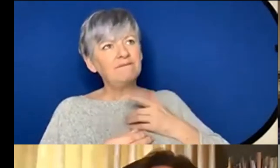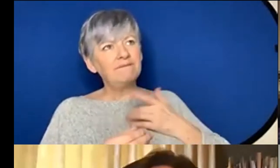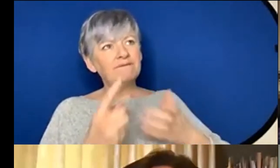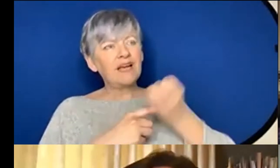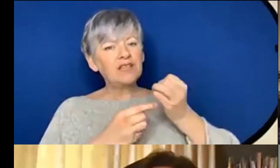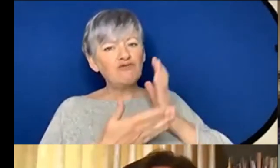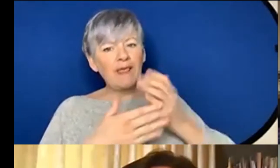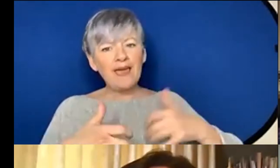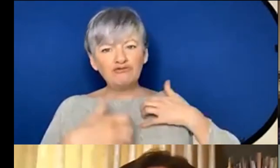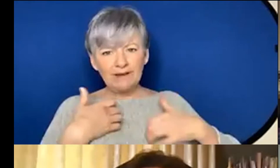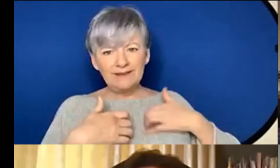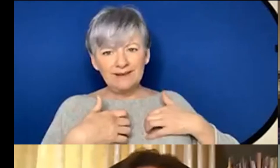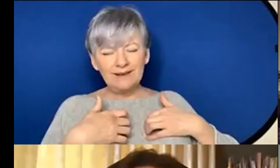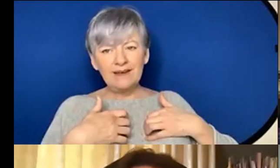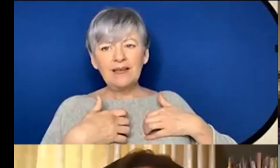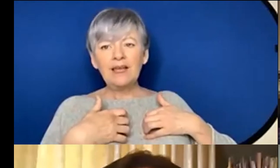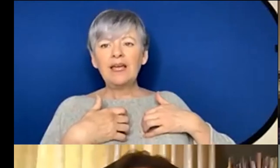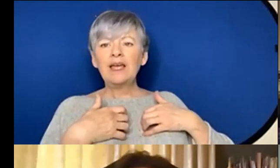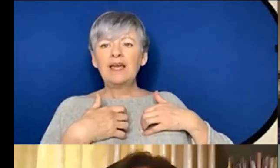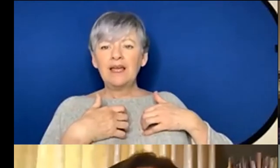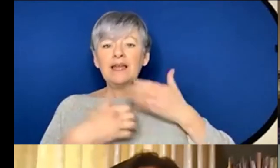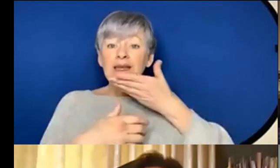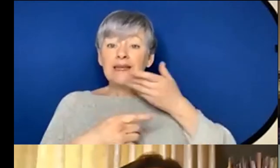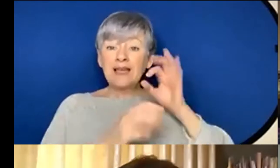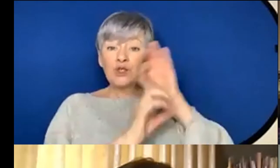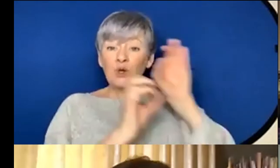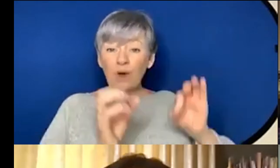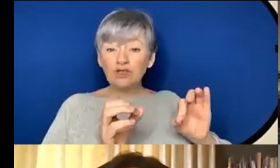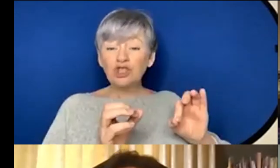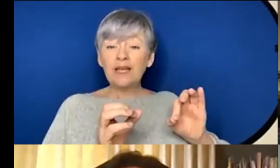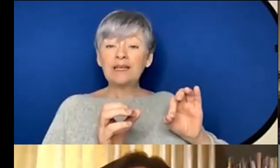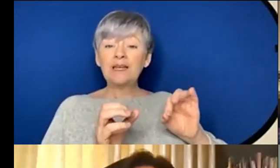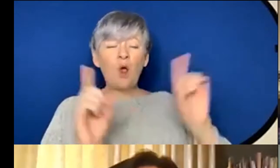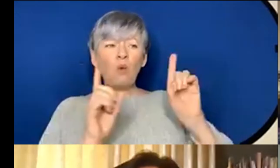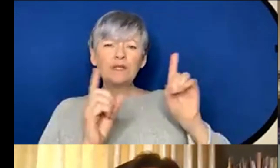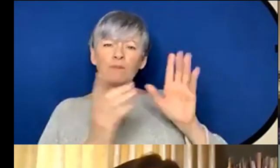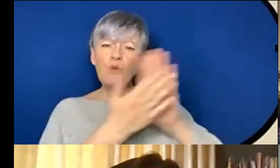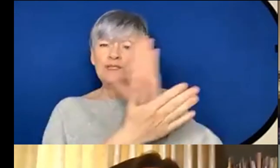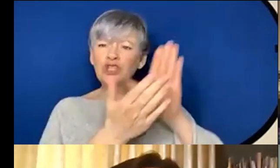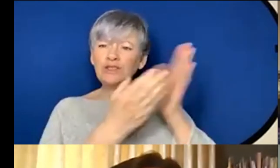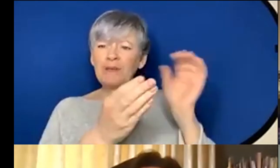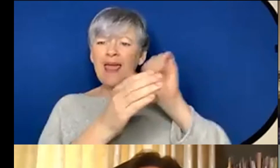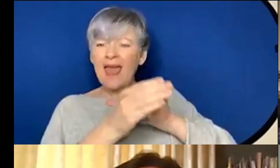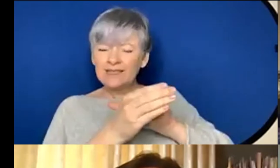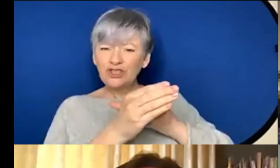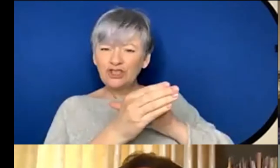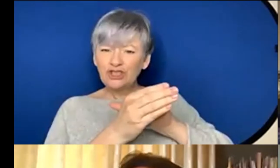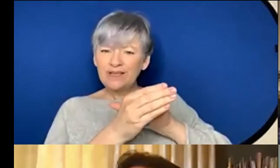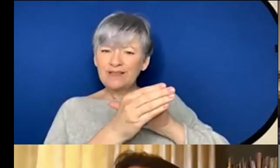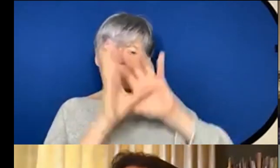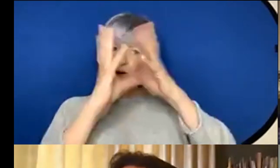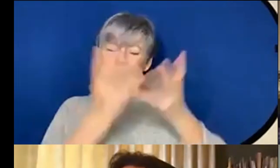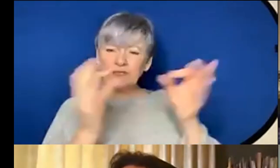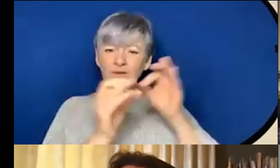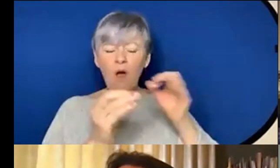um and nice question what's been the most enjoyable about entering the professional world of music um and I've I've enjoyed